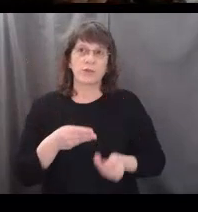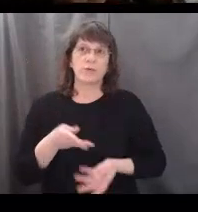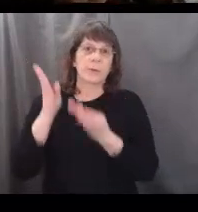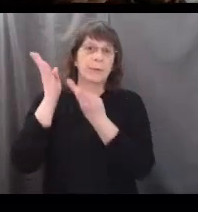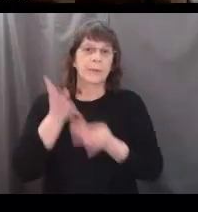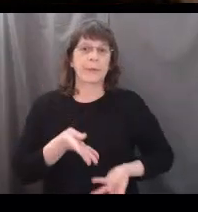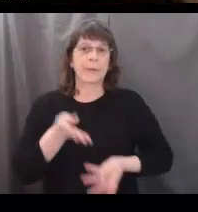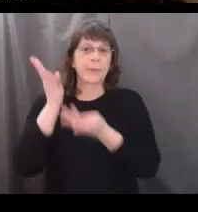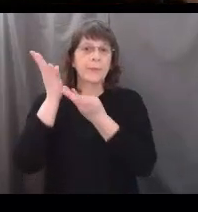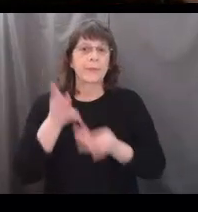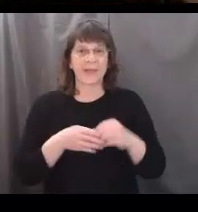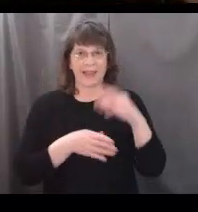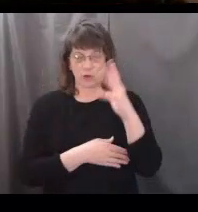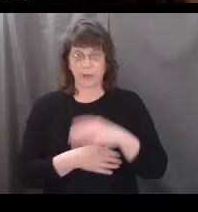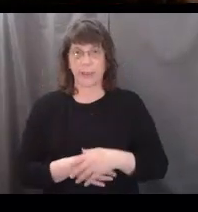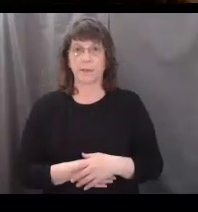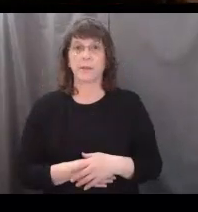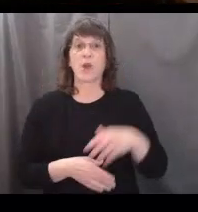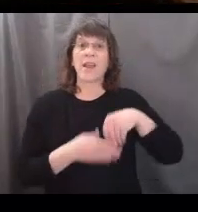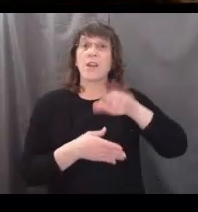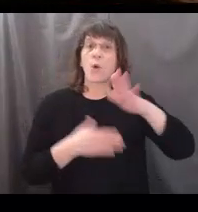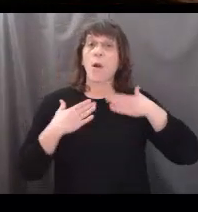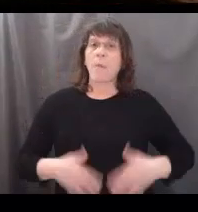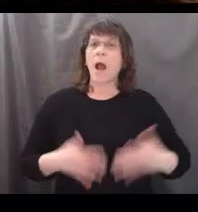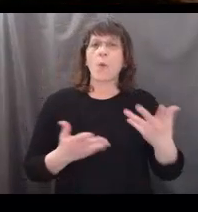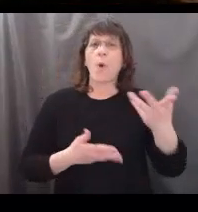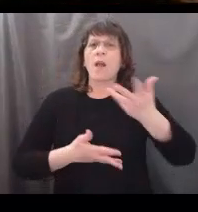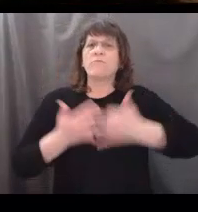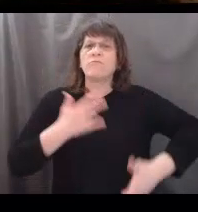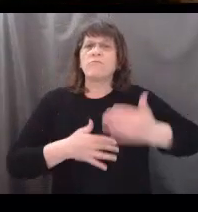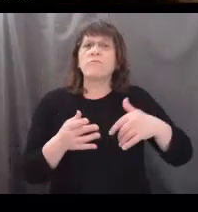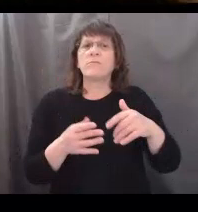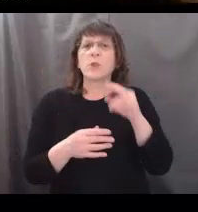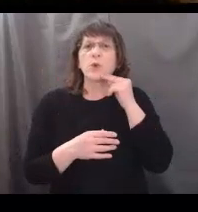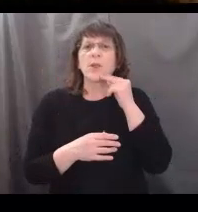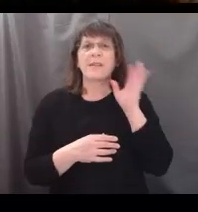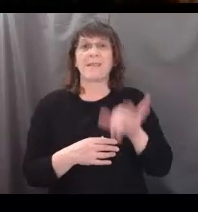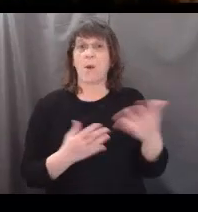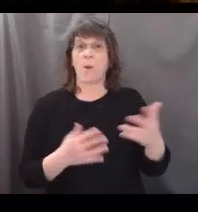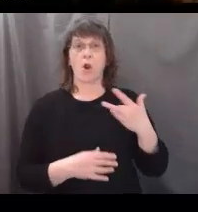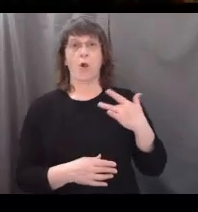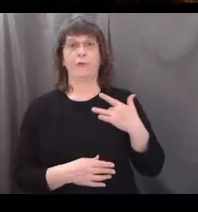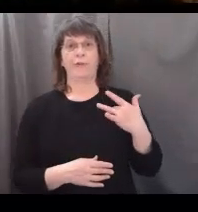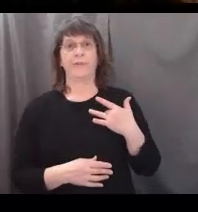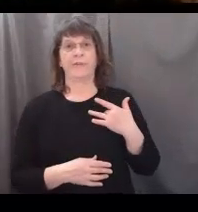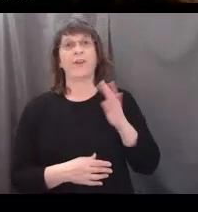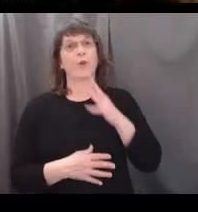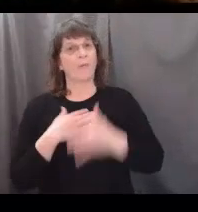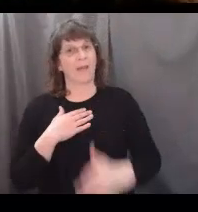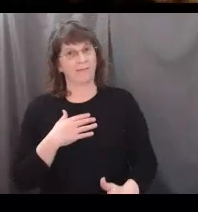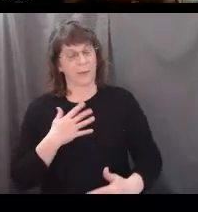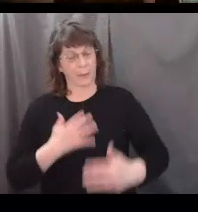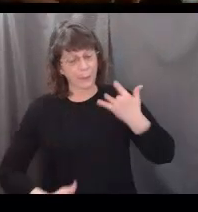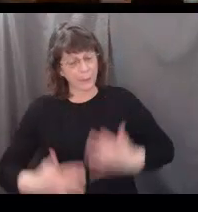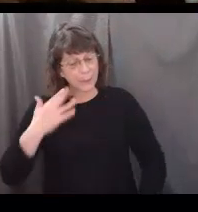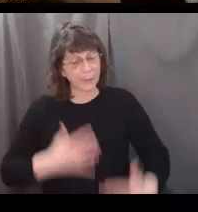What transports nutrients in your body? That would be your heart and your blood.